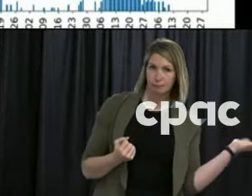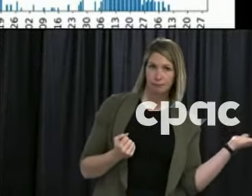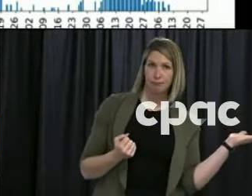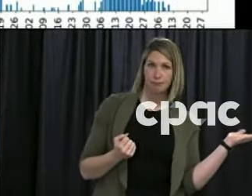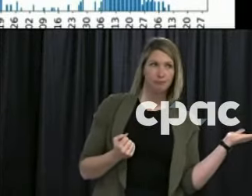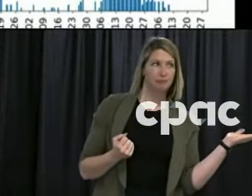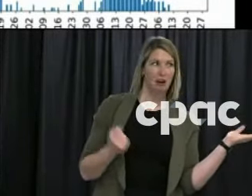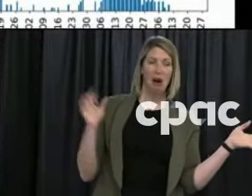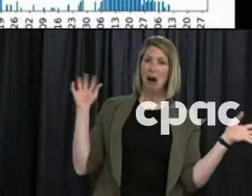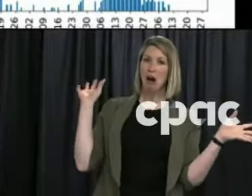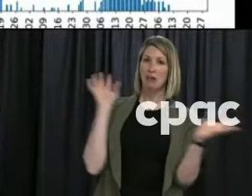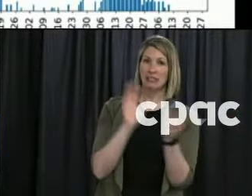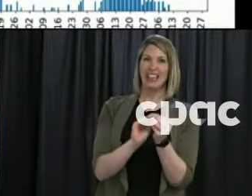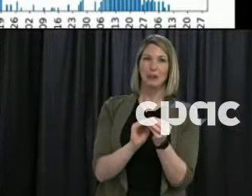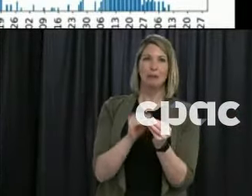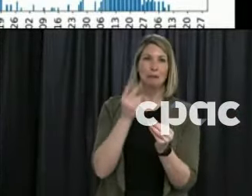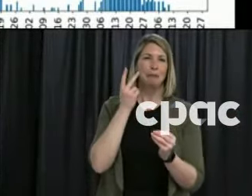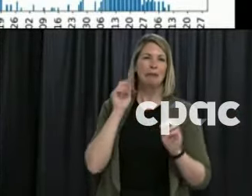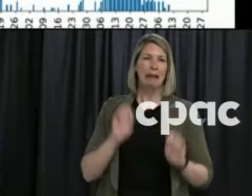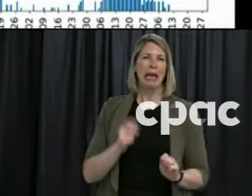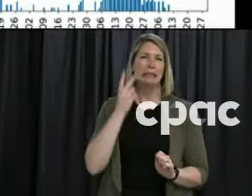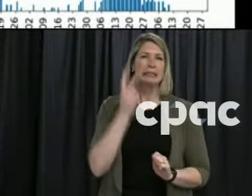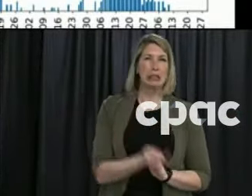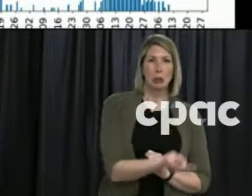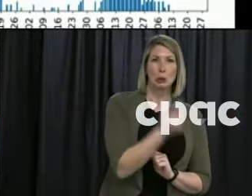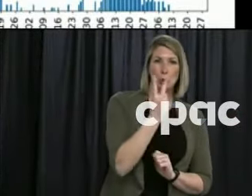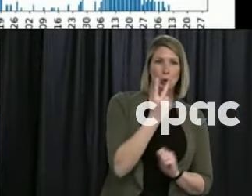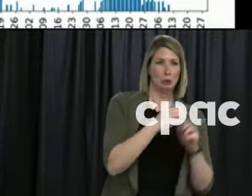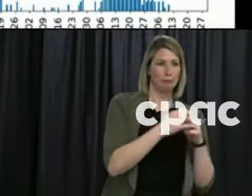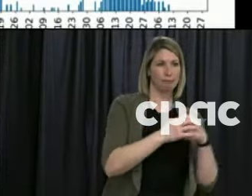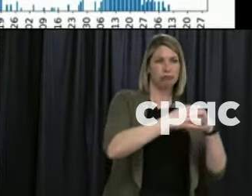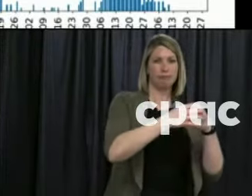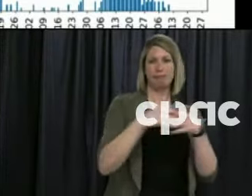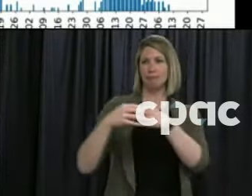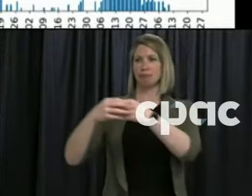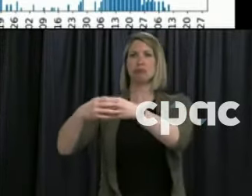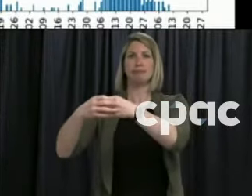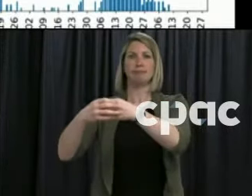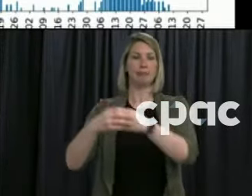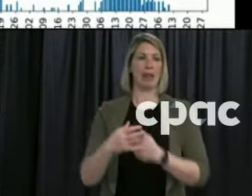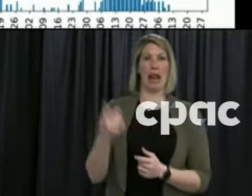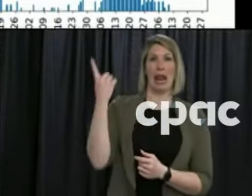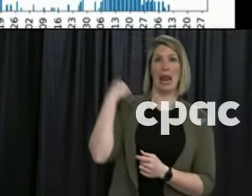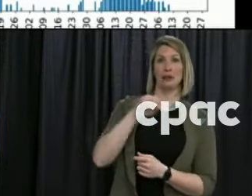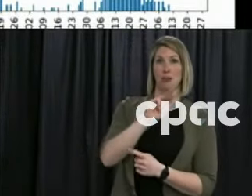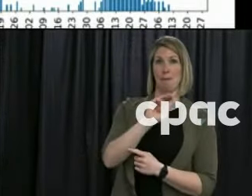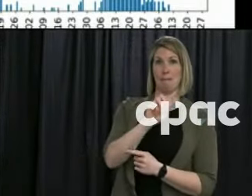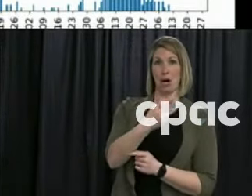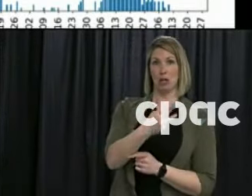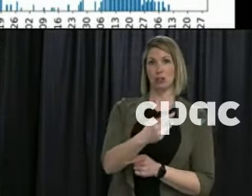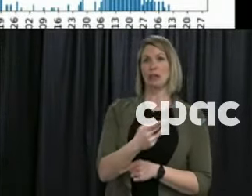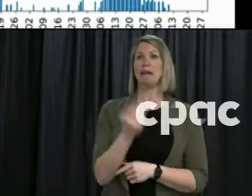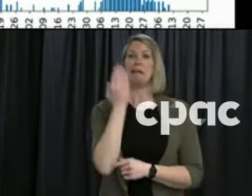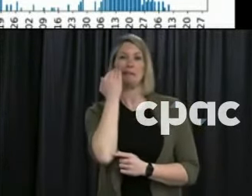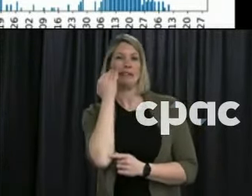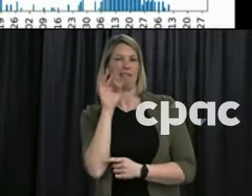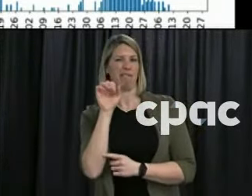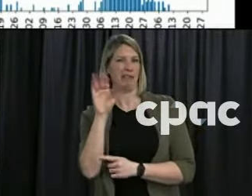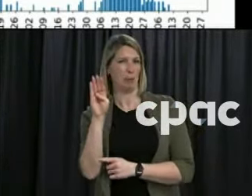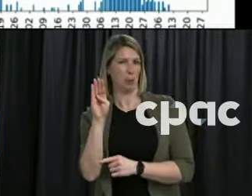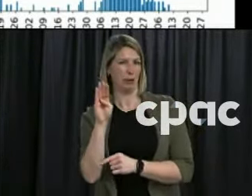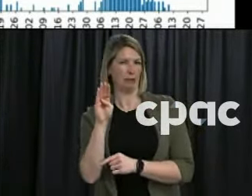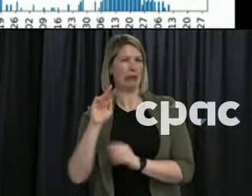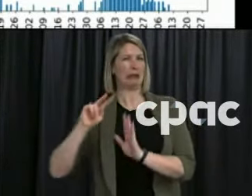would be the two outbreaks, one in March and the other one in early February of this year. And we'll talk about the one in February